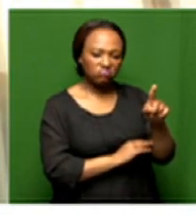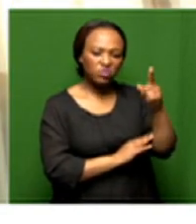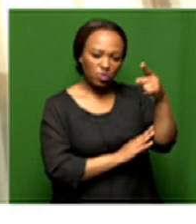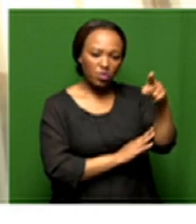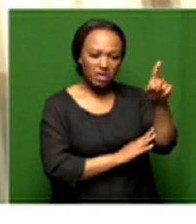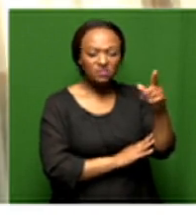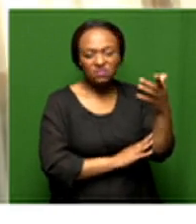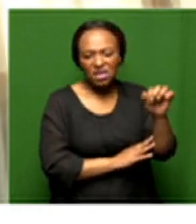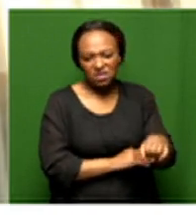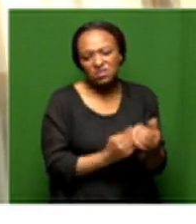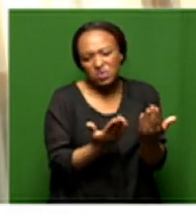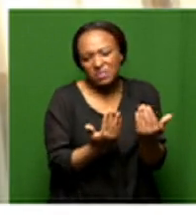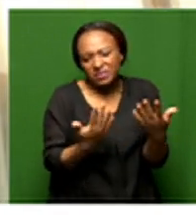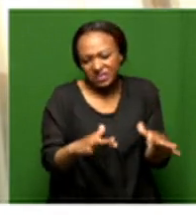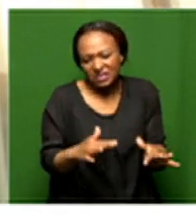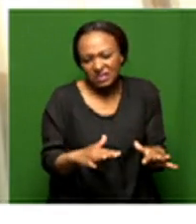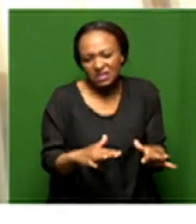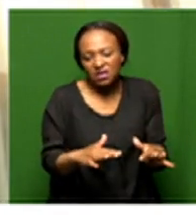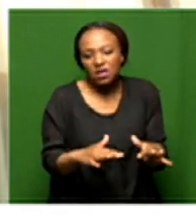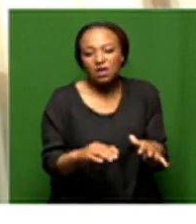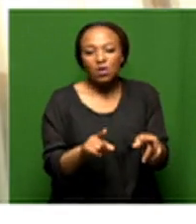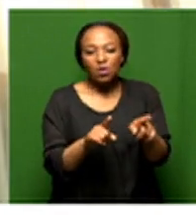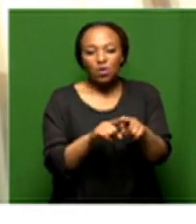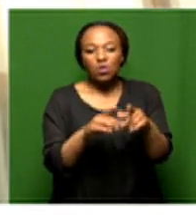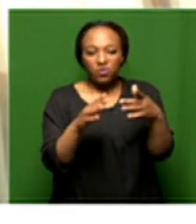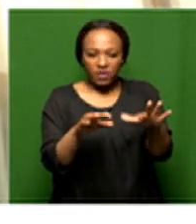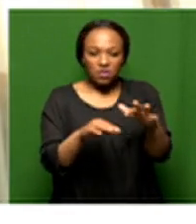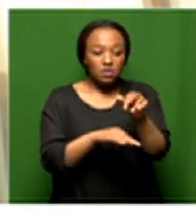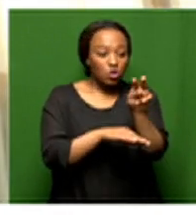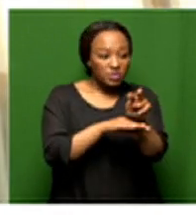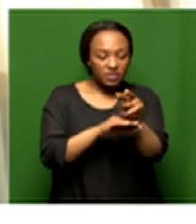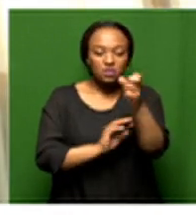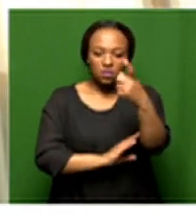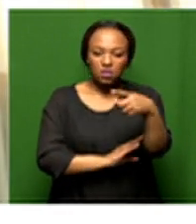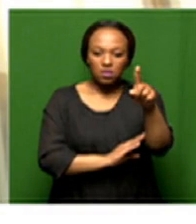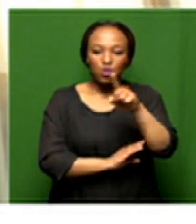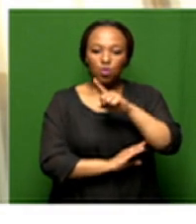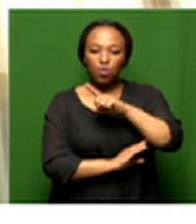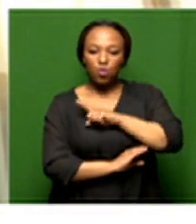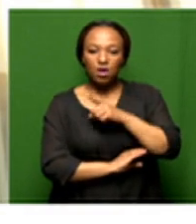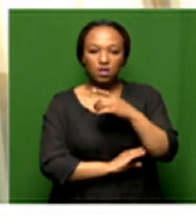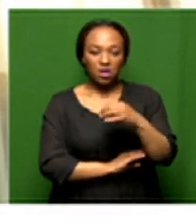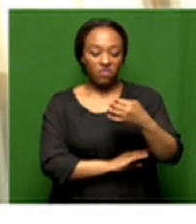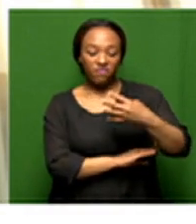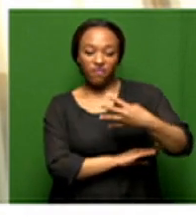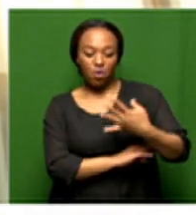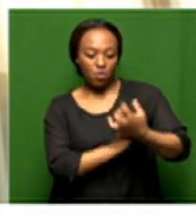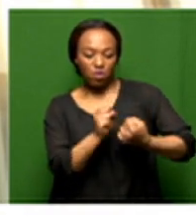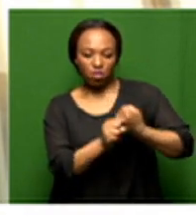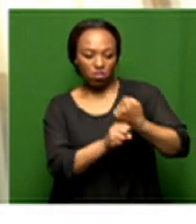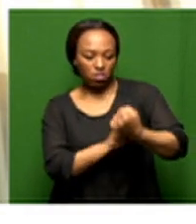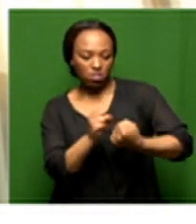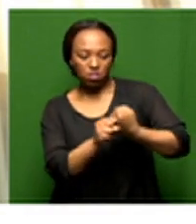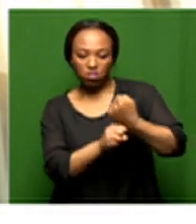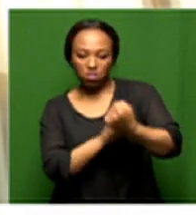i mean you could see the trend line i think you you make a correct observation that this four consecutive quarters of negative growth